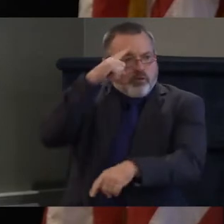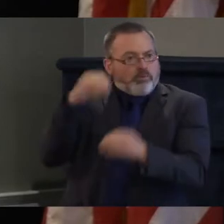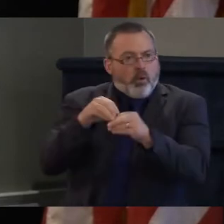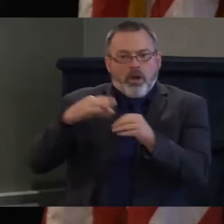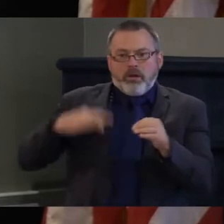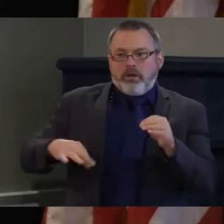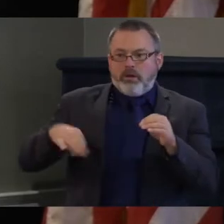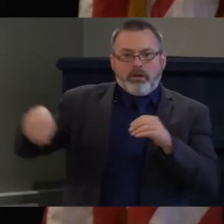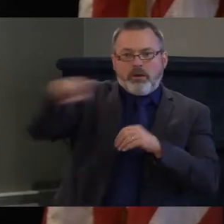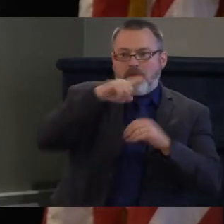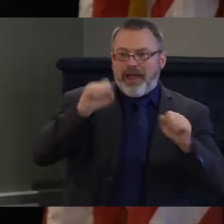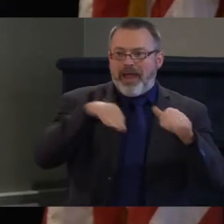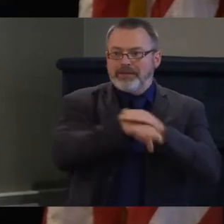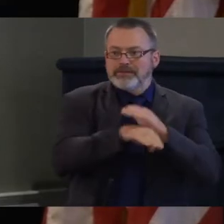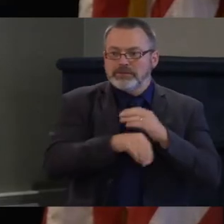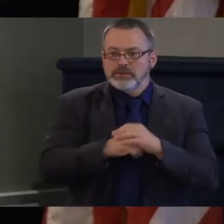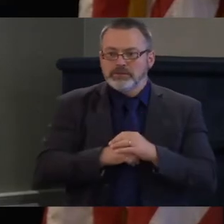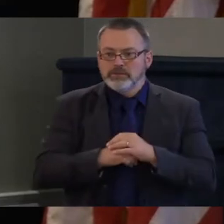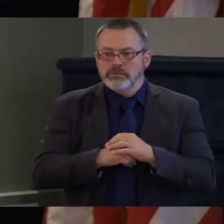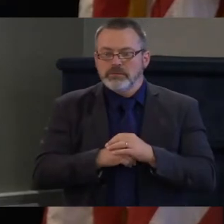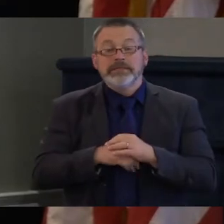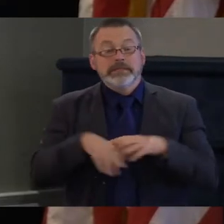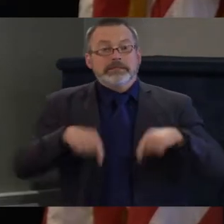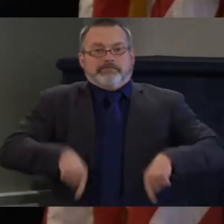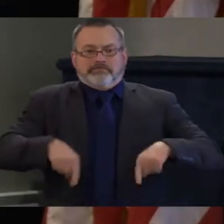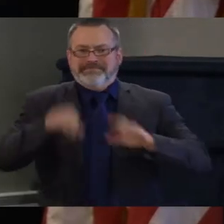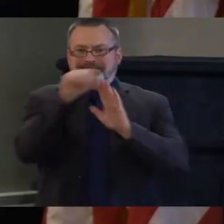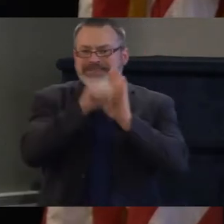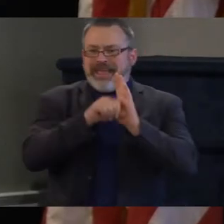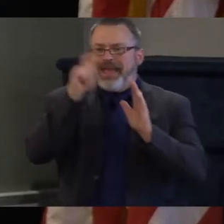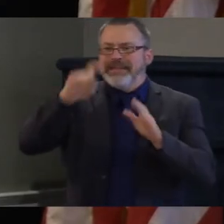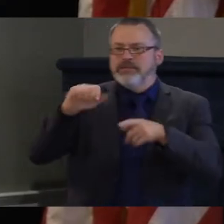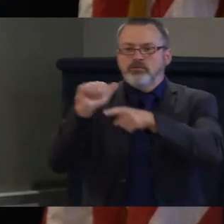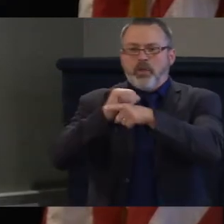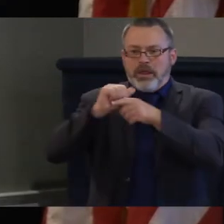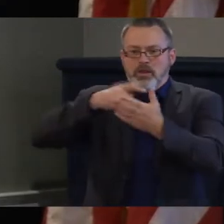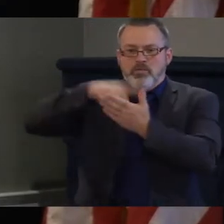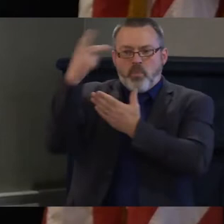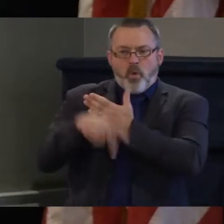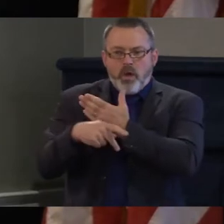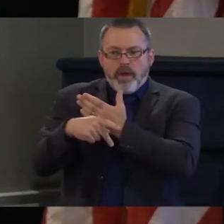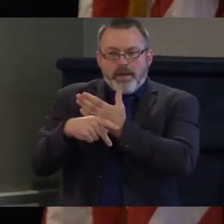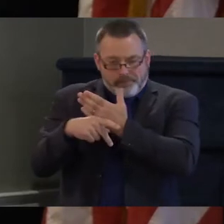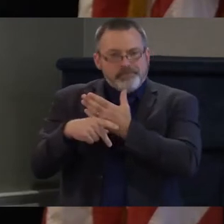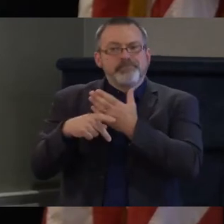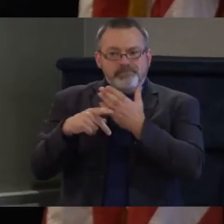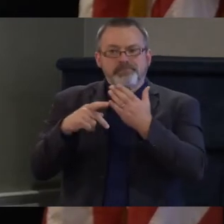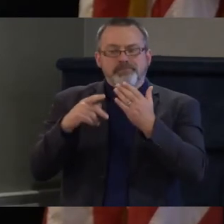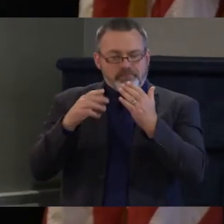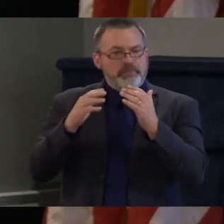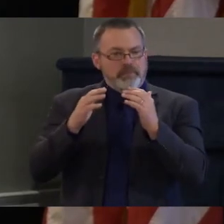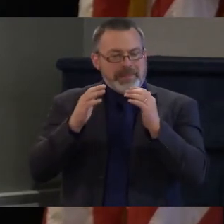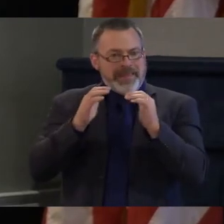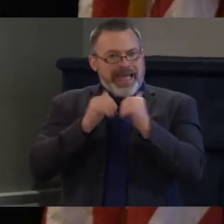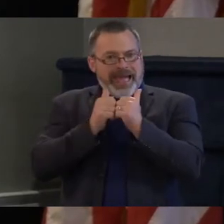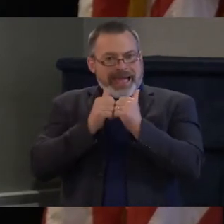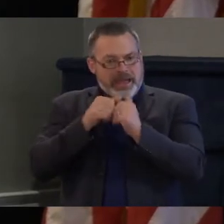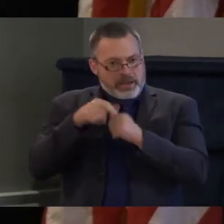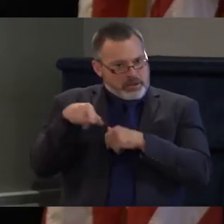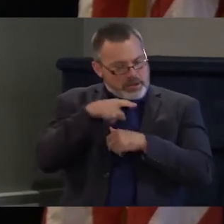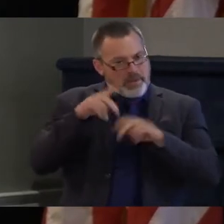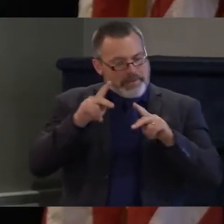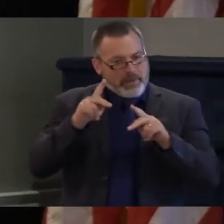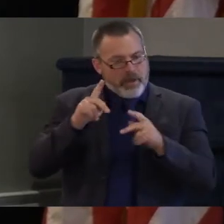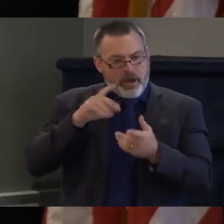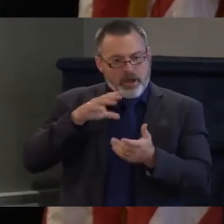to give people the opportunity to learn how to have people in their home, how to do home share, how to help take care of people so that